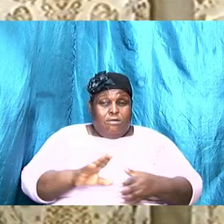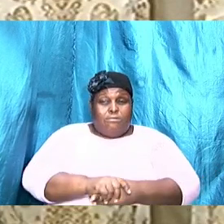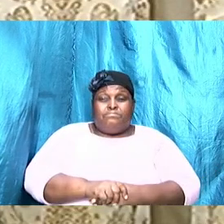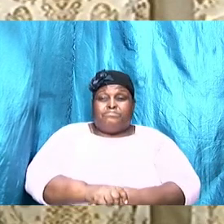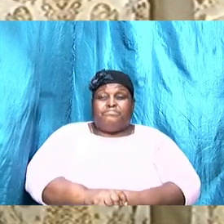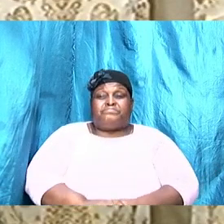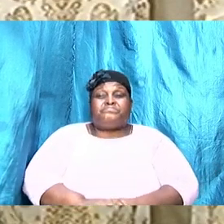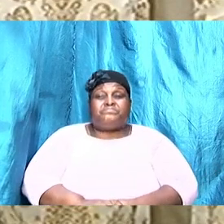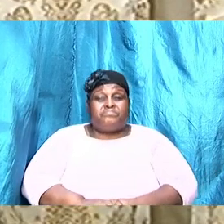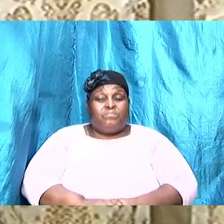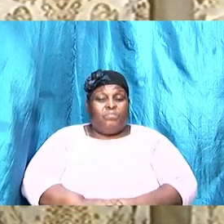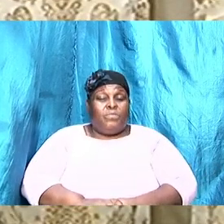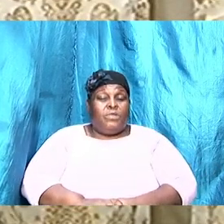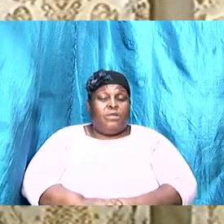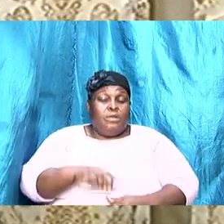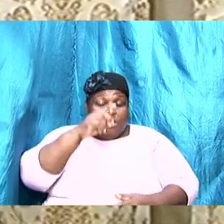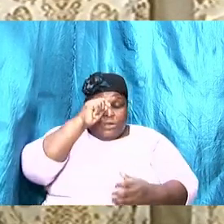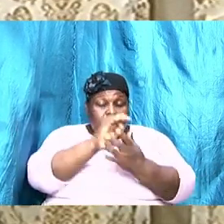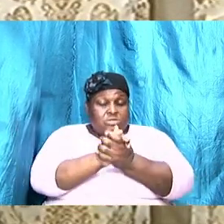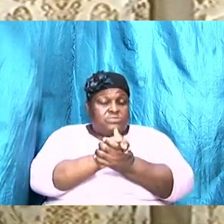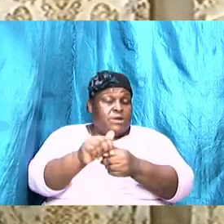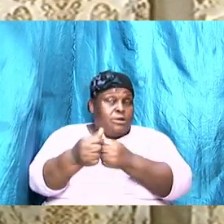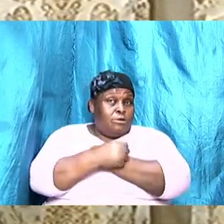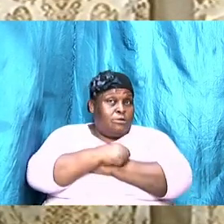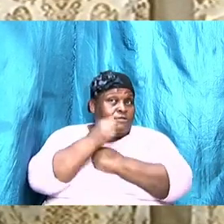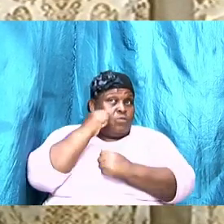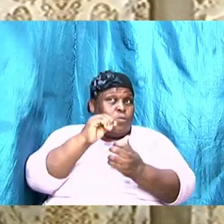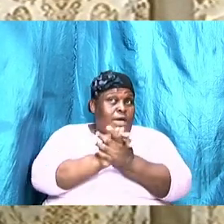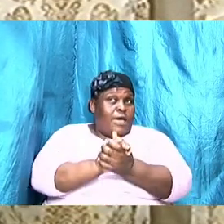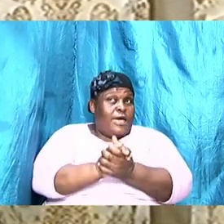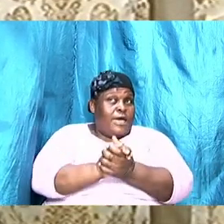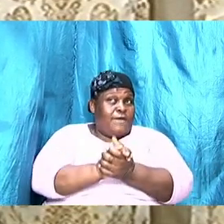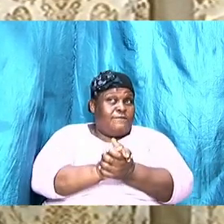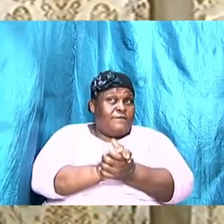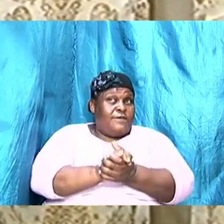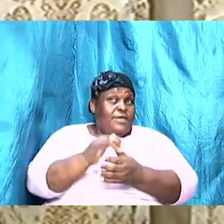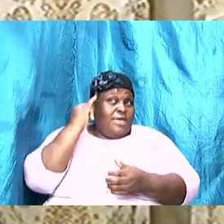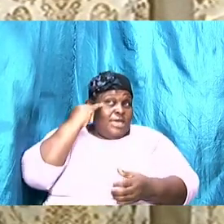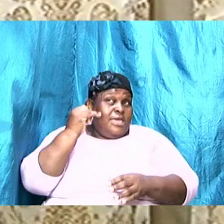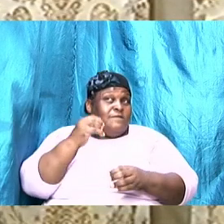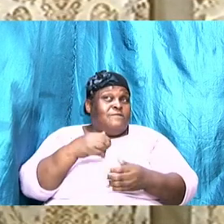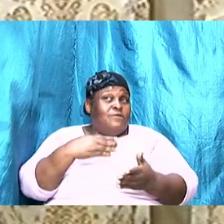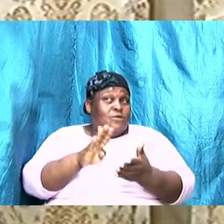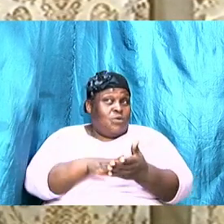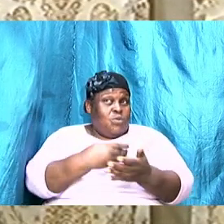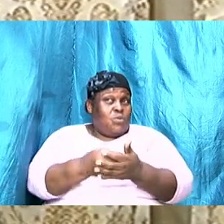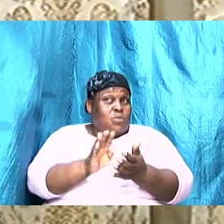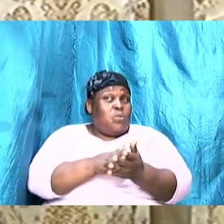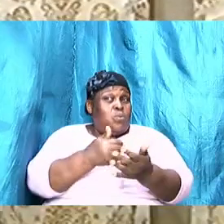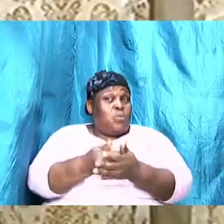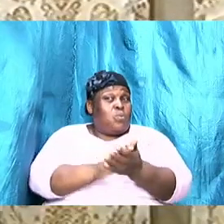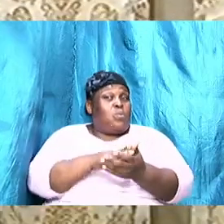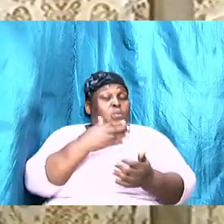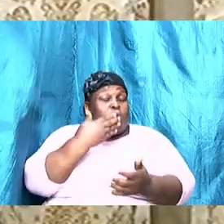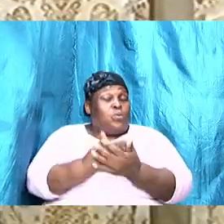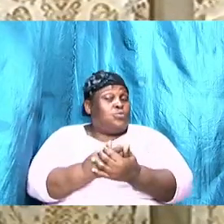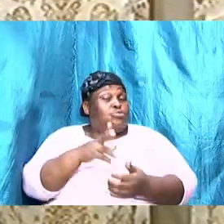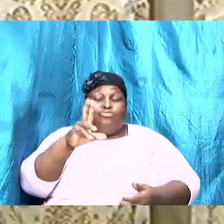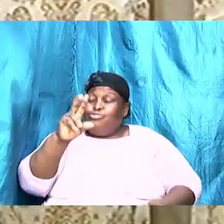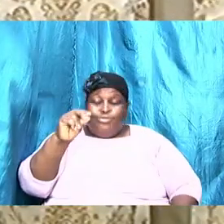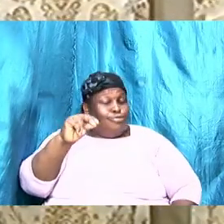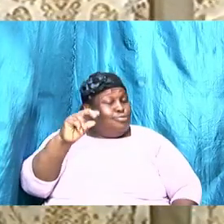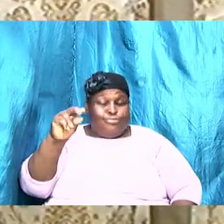wives if they do this well. Wives, be respectful to your husbands if he is a